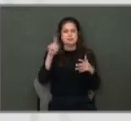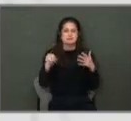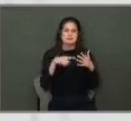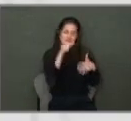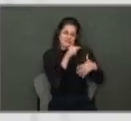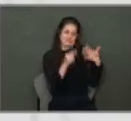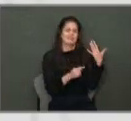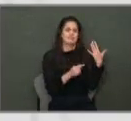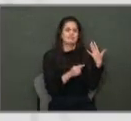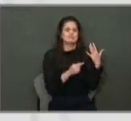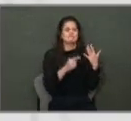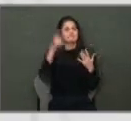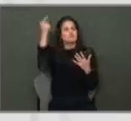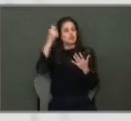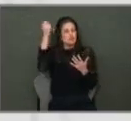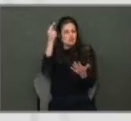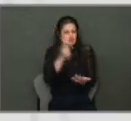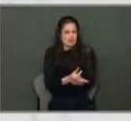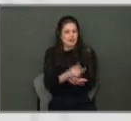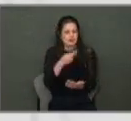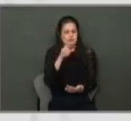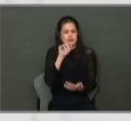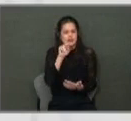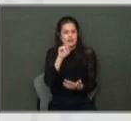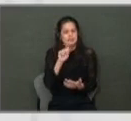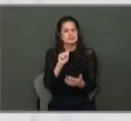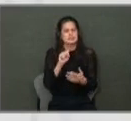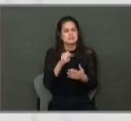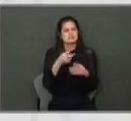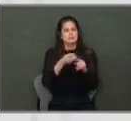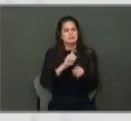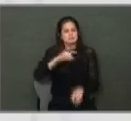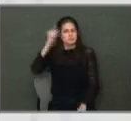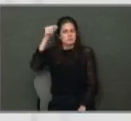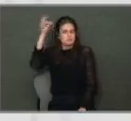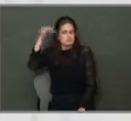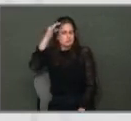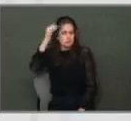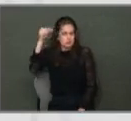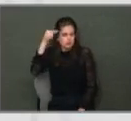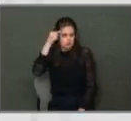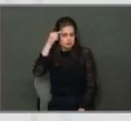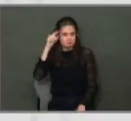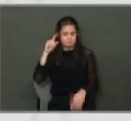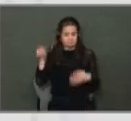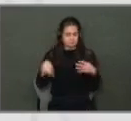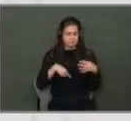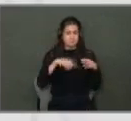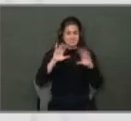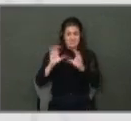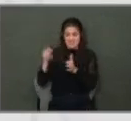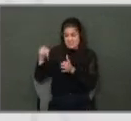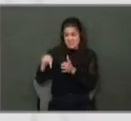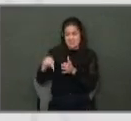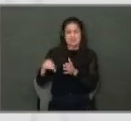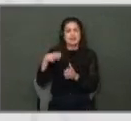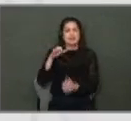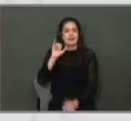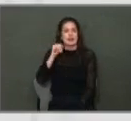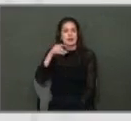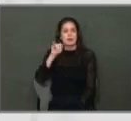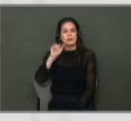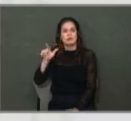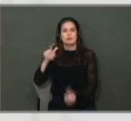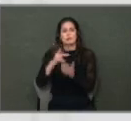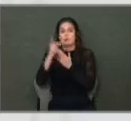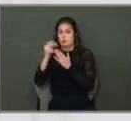and all of the grants we get from the federal and state government. And then our capital broke program next year is $641 million.